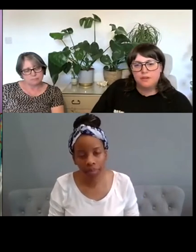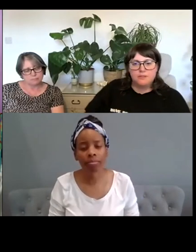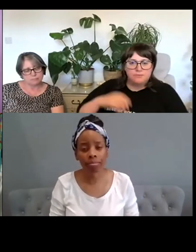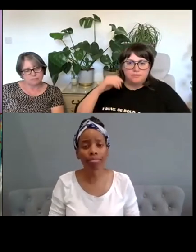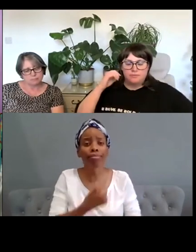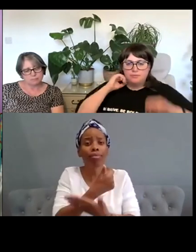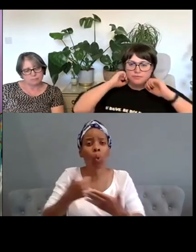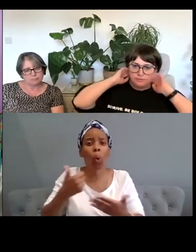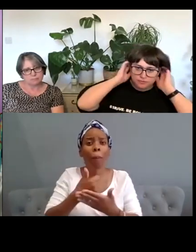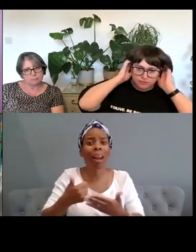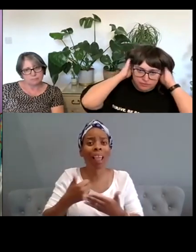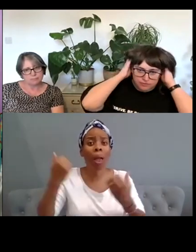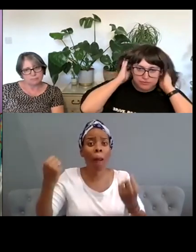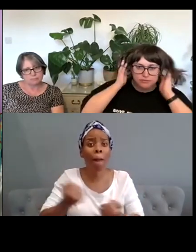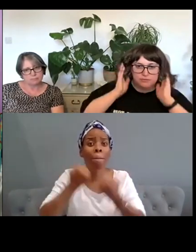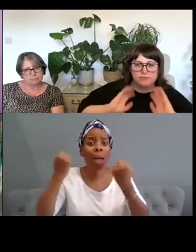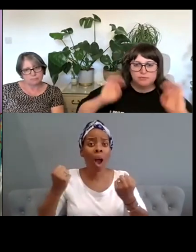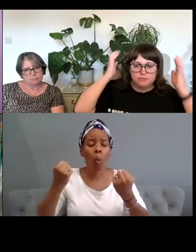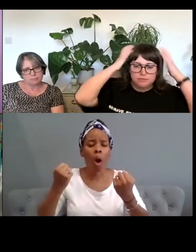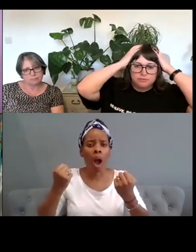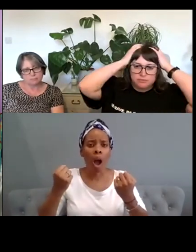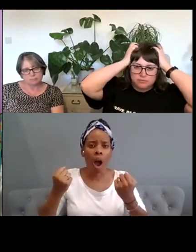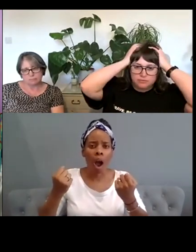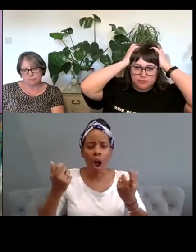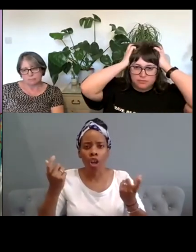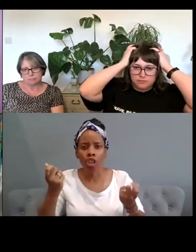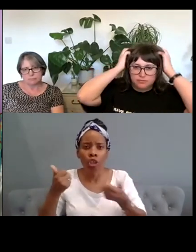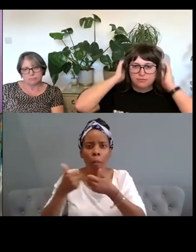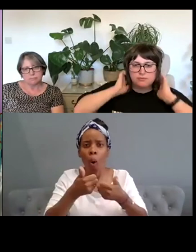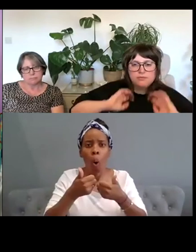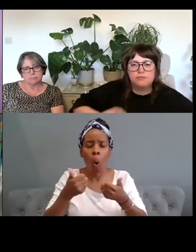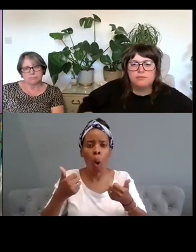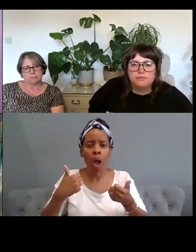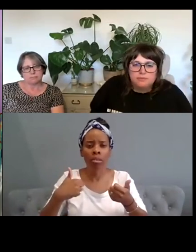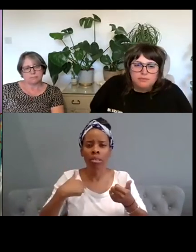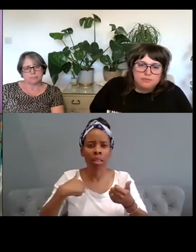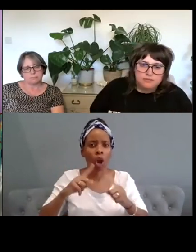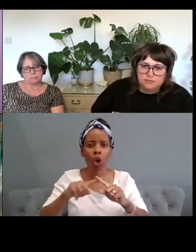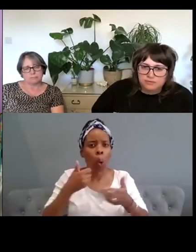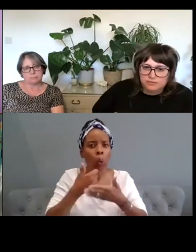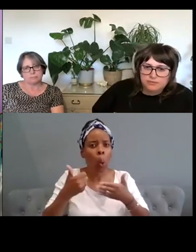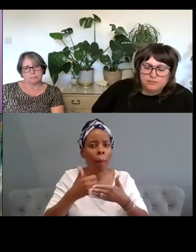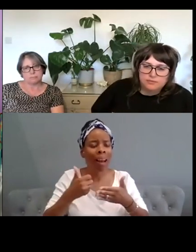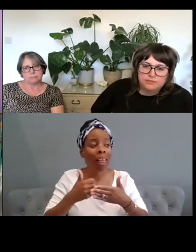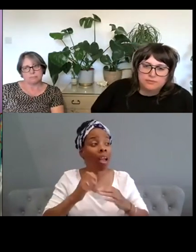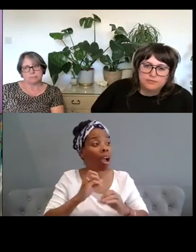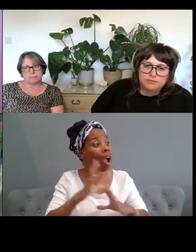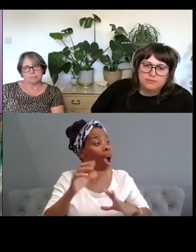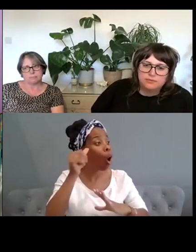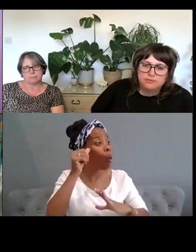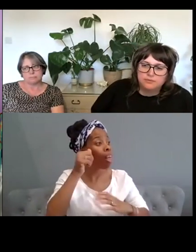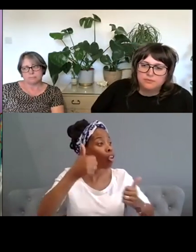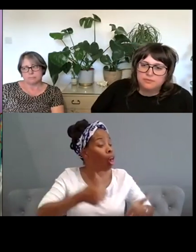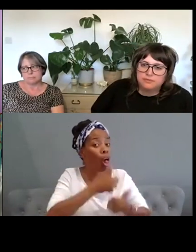power dynamic of support and i just think about when we went to scotland to make the film illuminate in wilderness where we went with